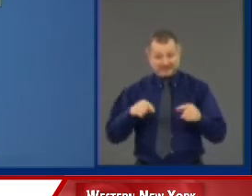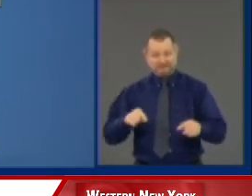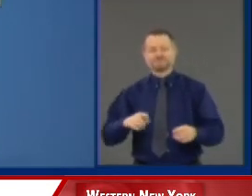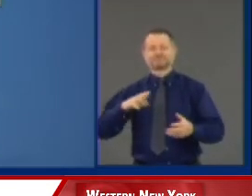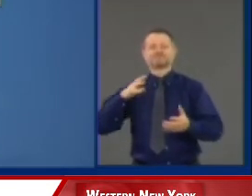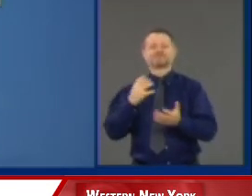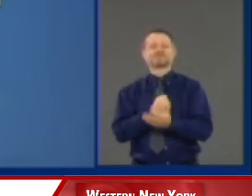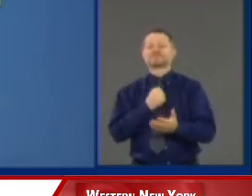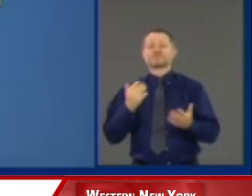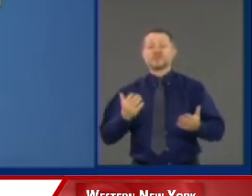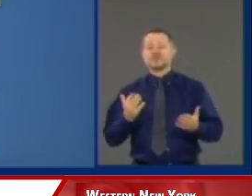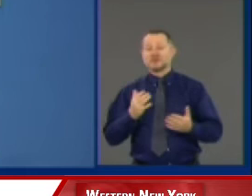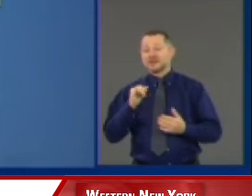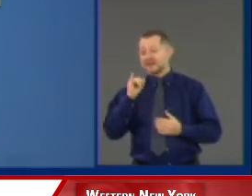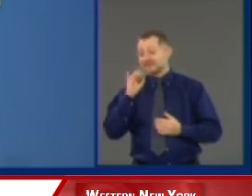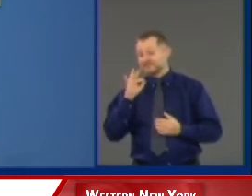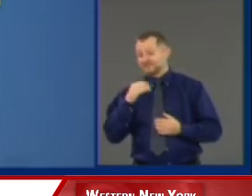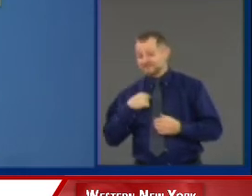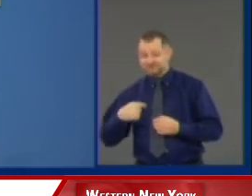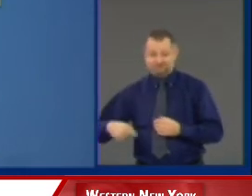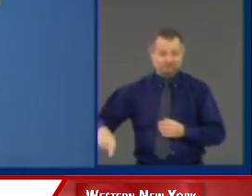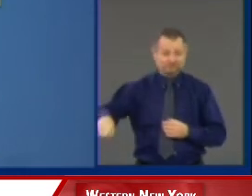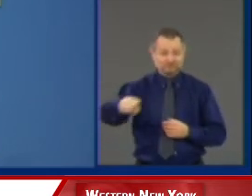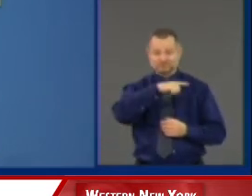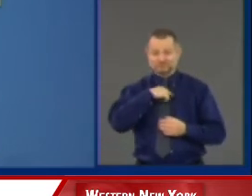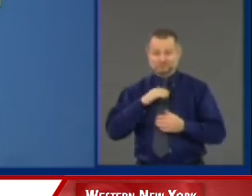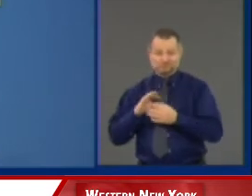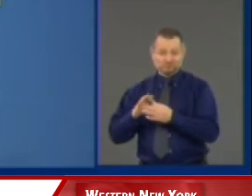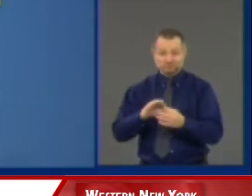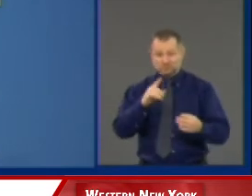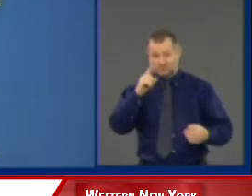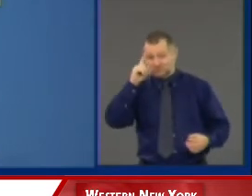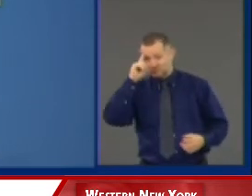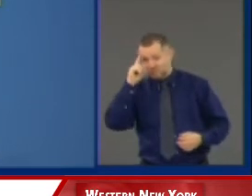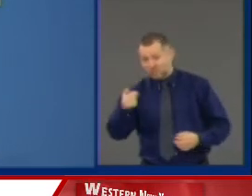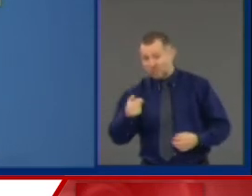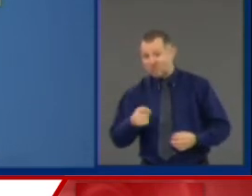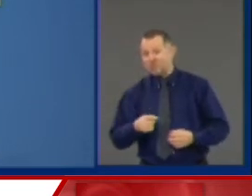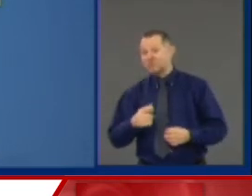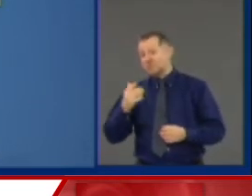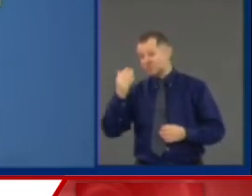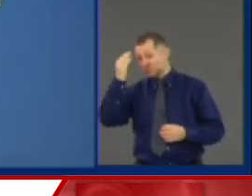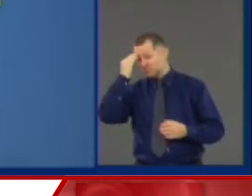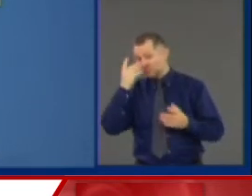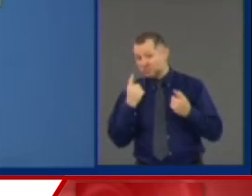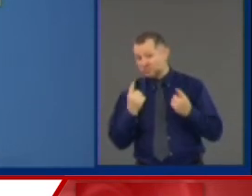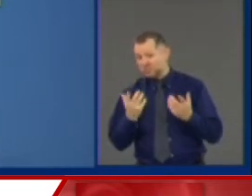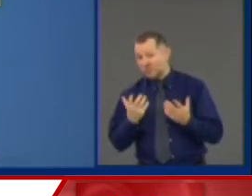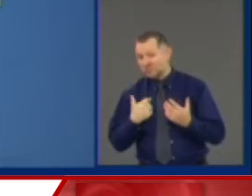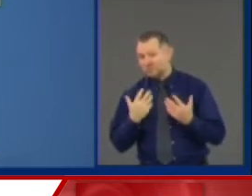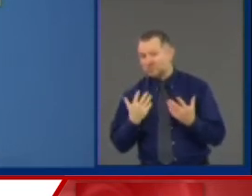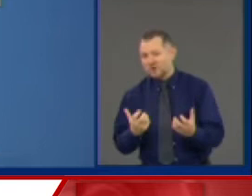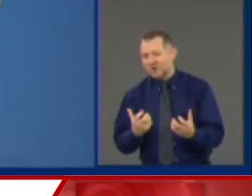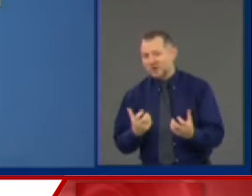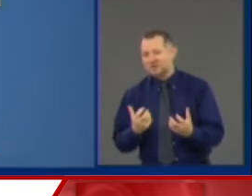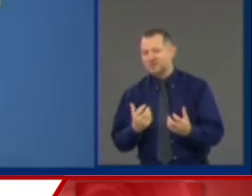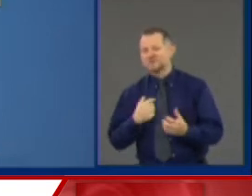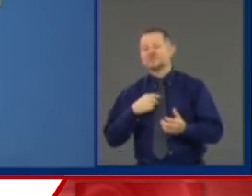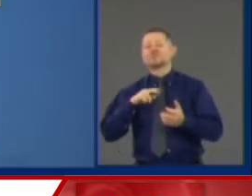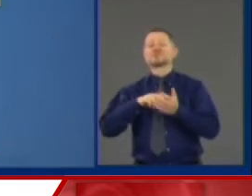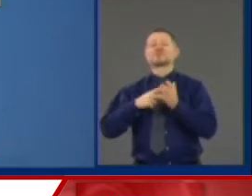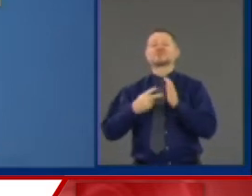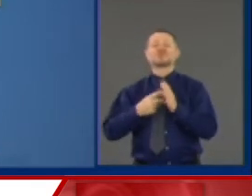constructive and if we're constructive and smart and if we know what we're asking for. It's not enough to come out and say,